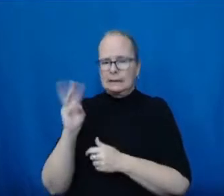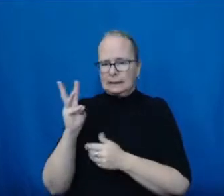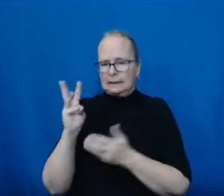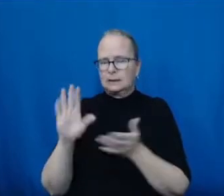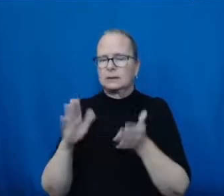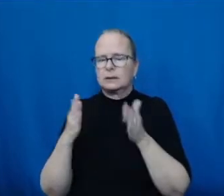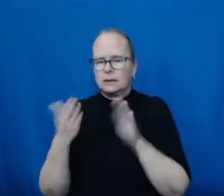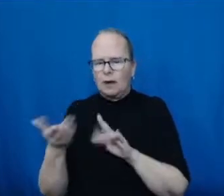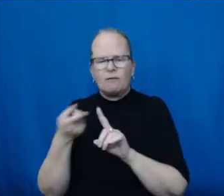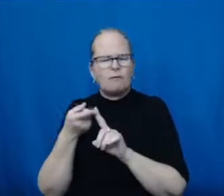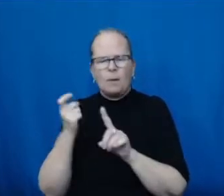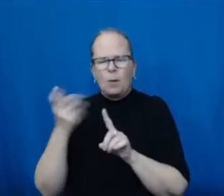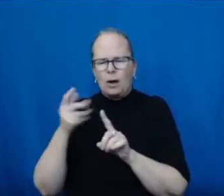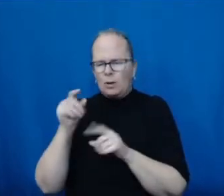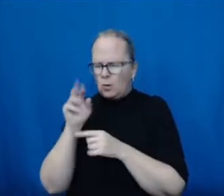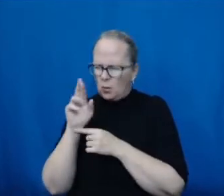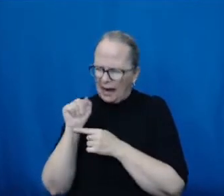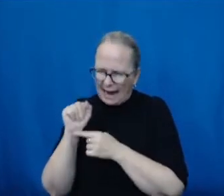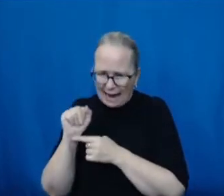Next slide.